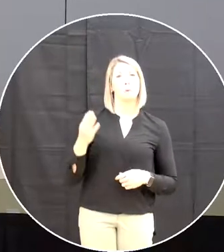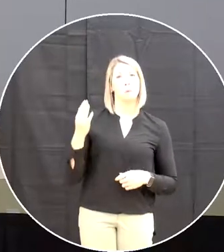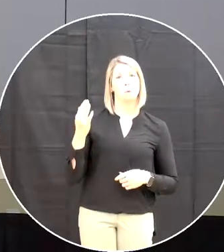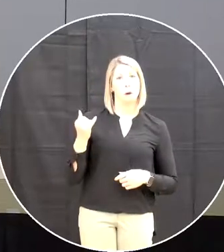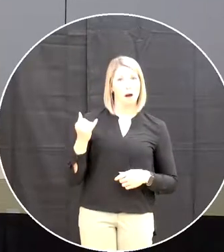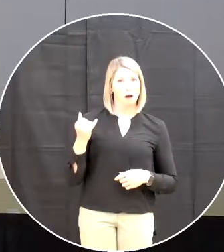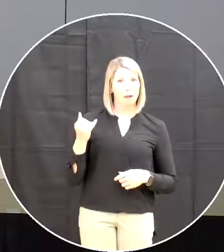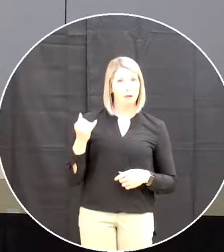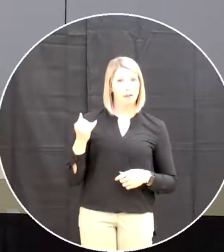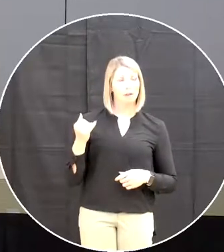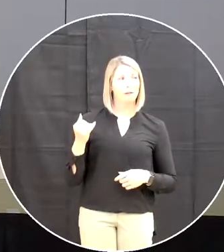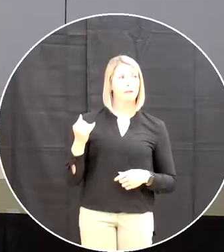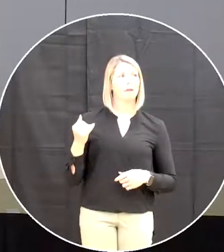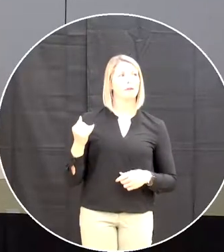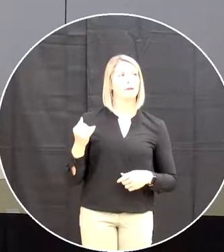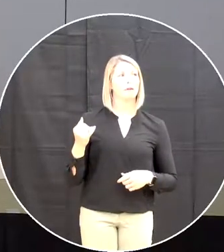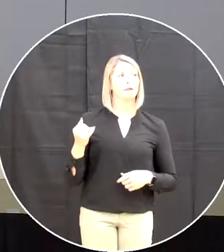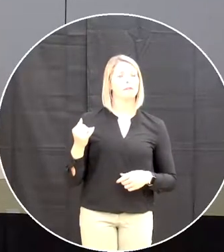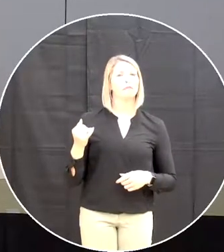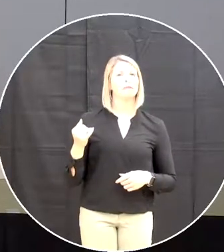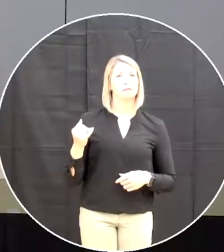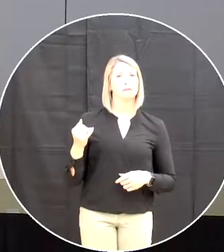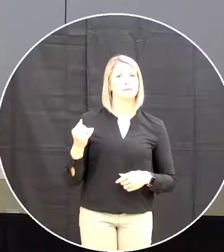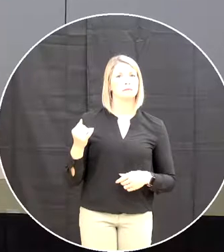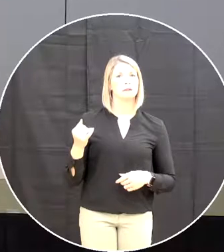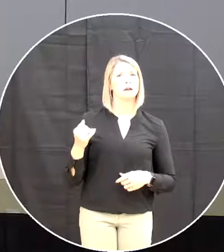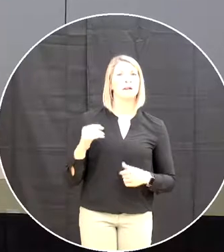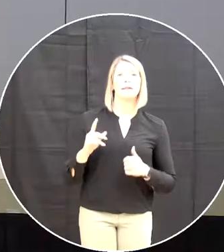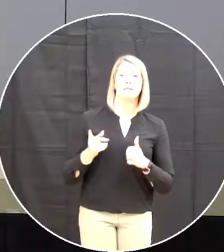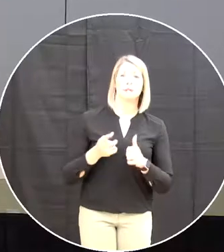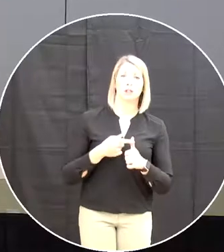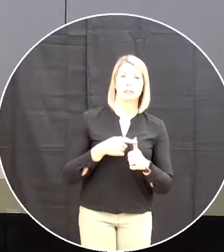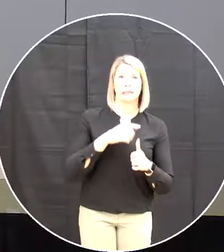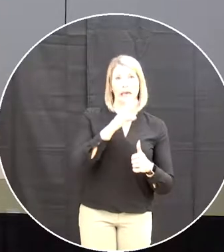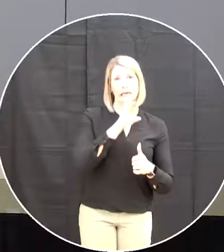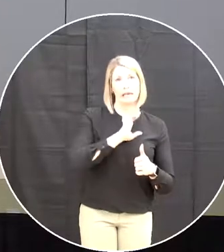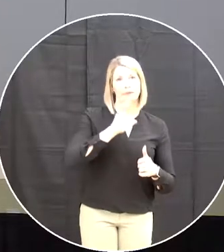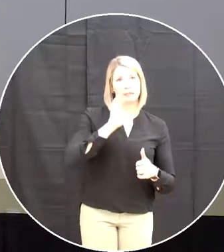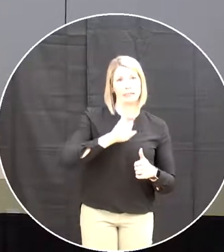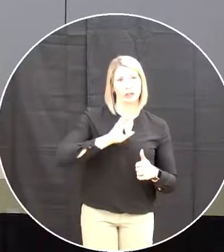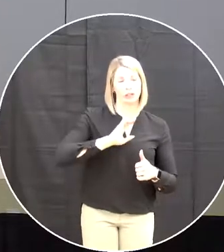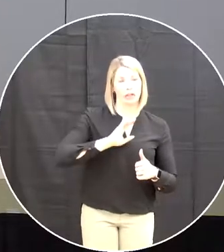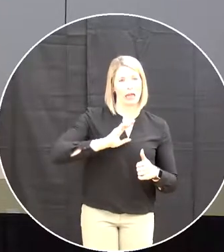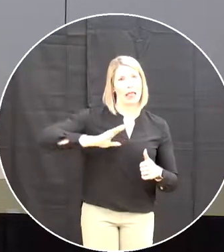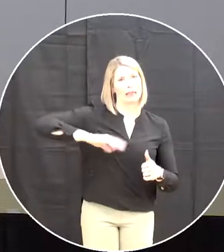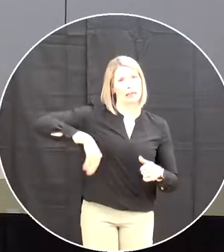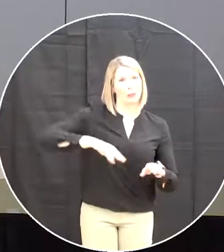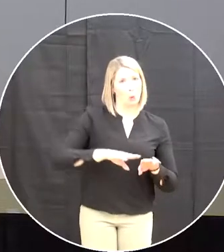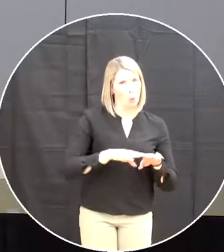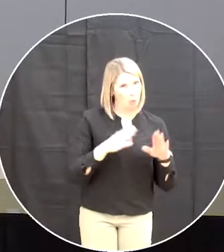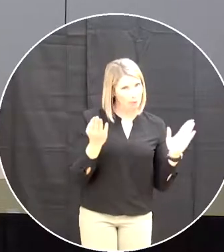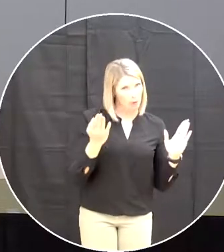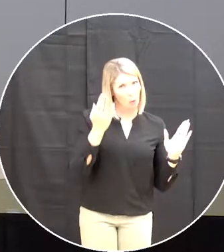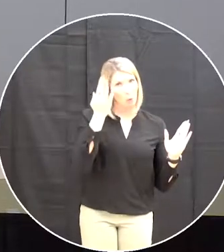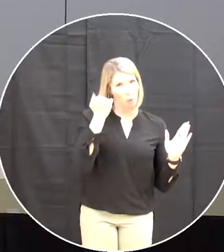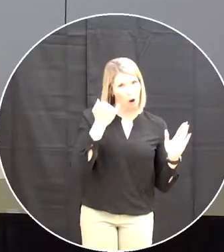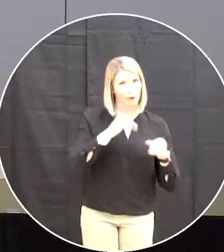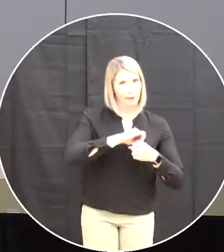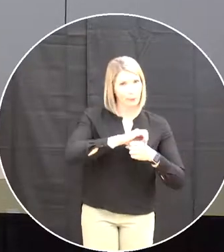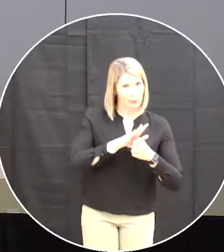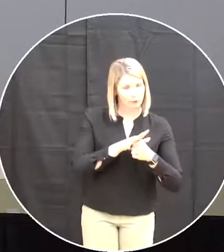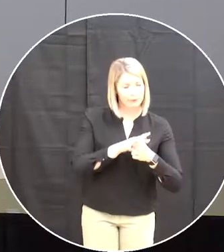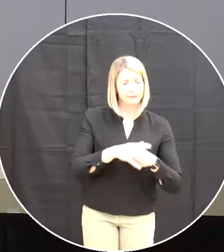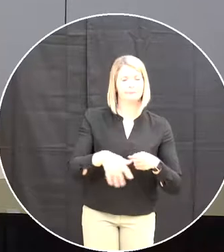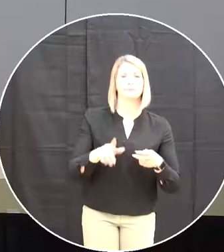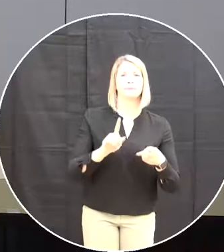to the late start of cafeteria serve uh openings due to covet and of course there were